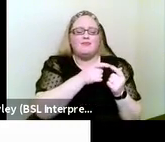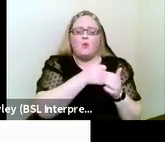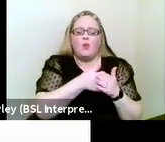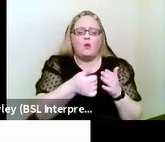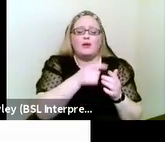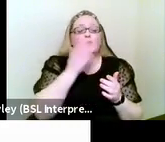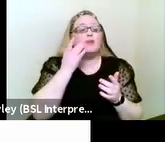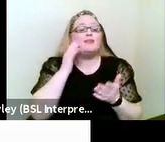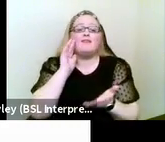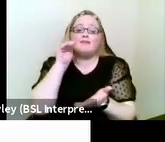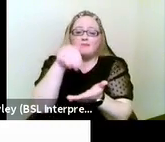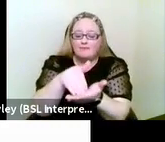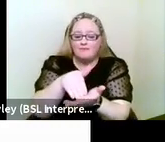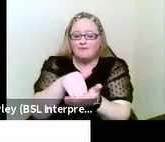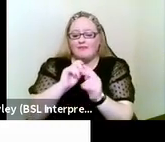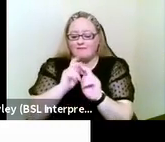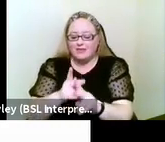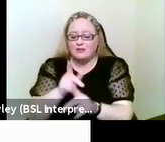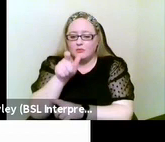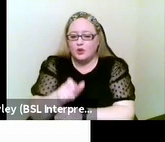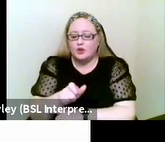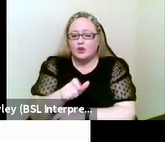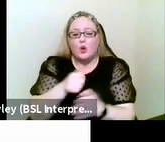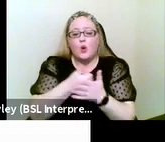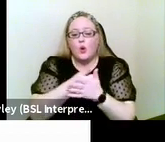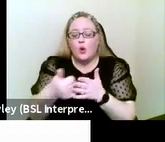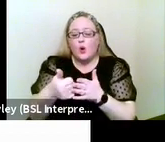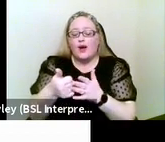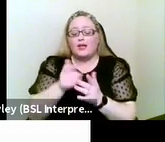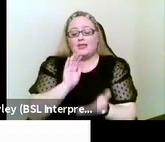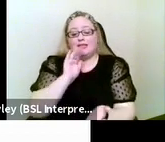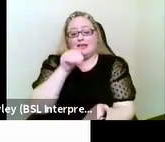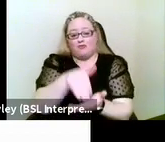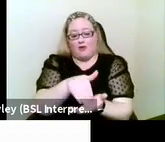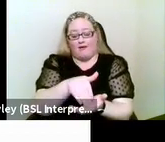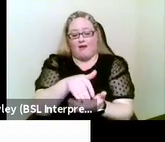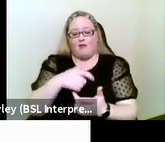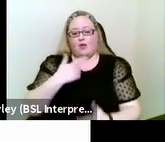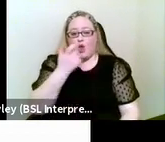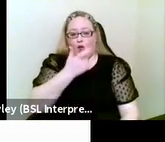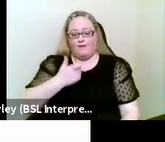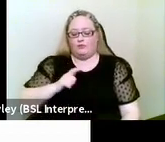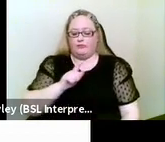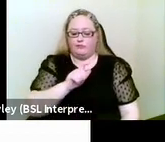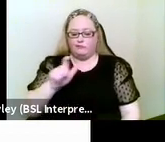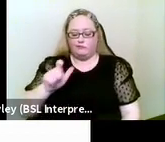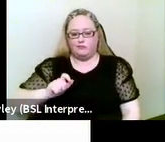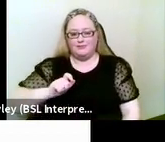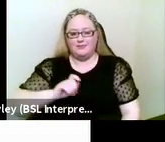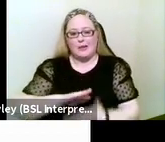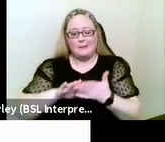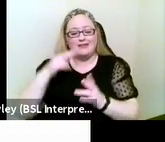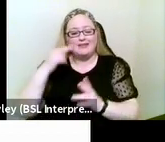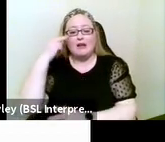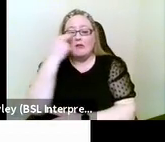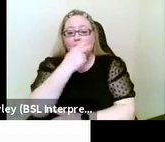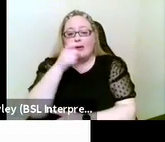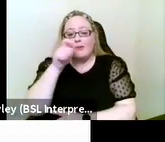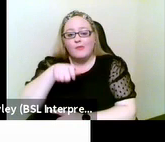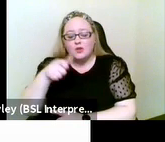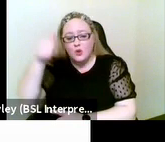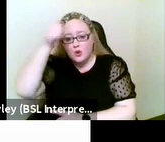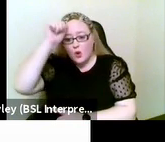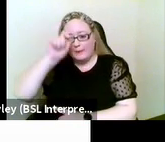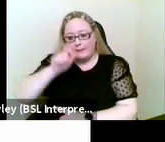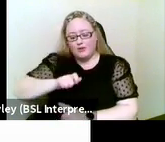when she visited a particular deaf, blind person, she sprayed her perfume as she walked in. Not only now does the deaf, blind person know that somebody's entered